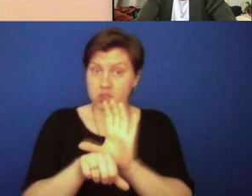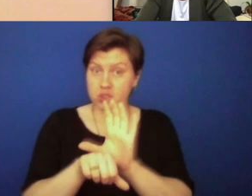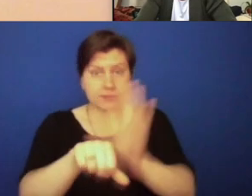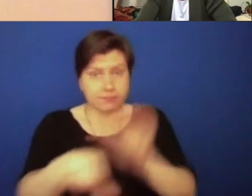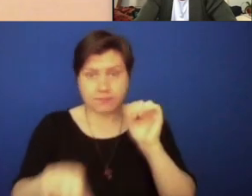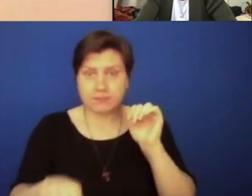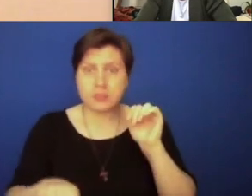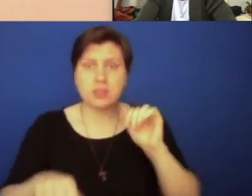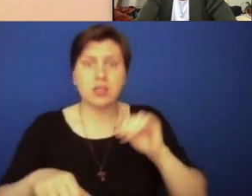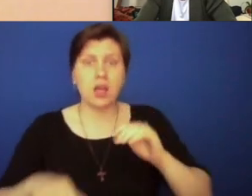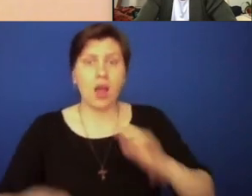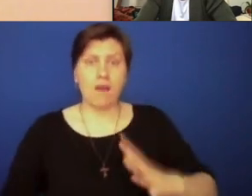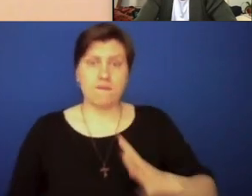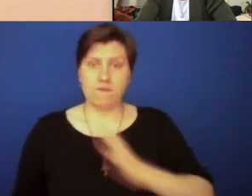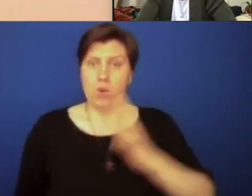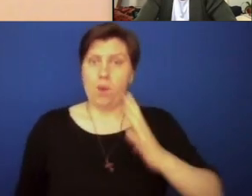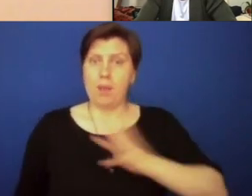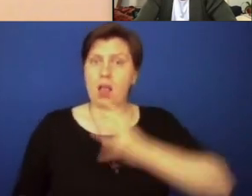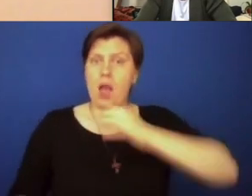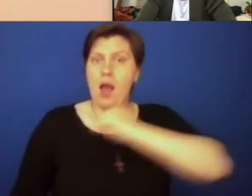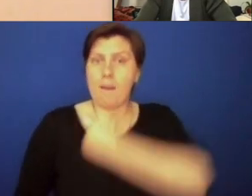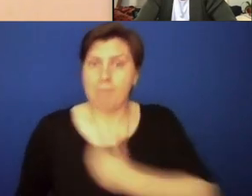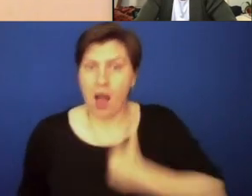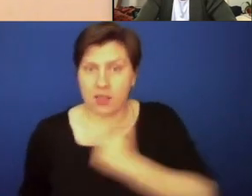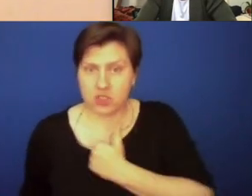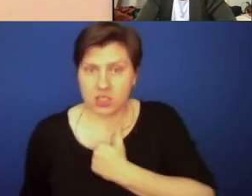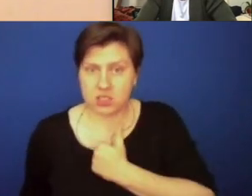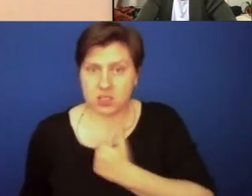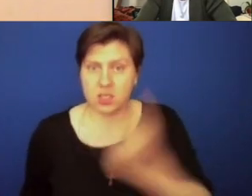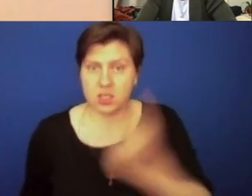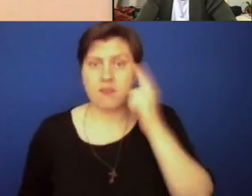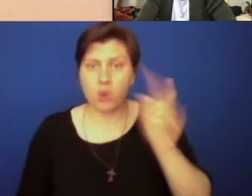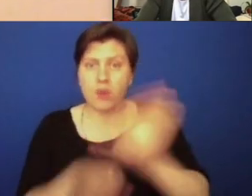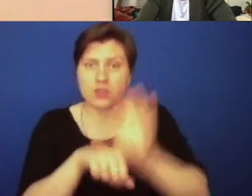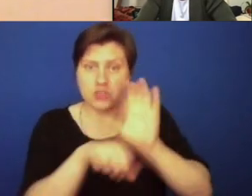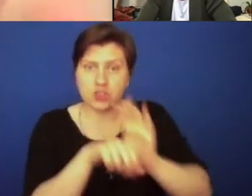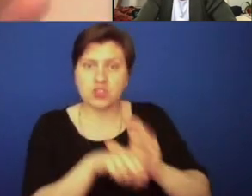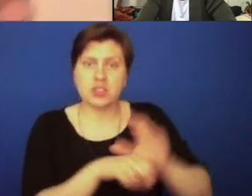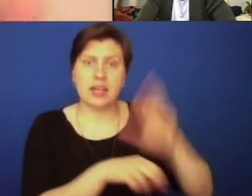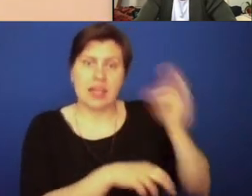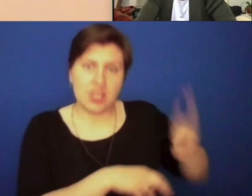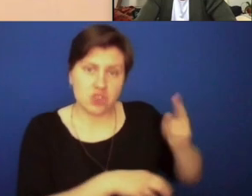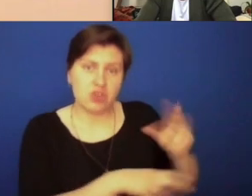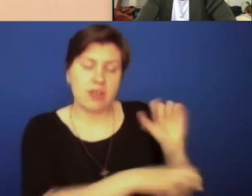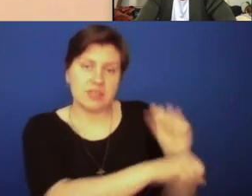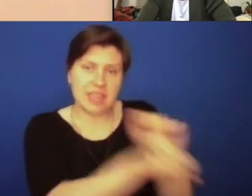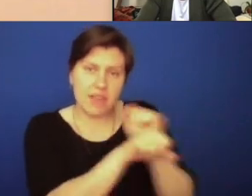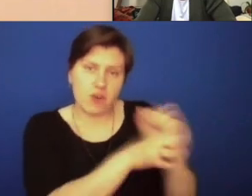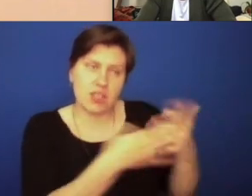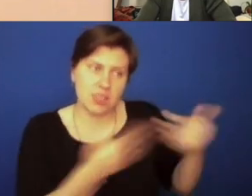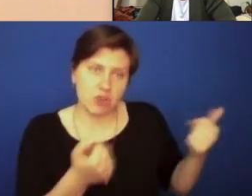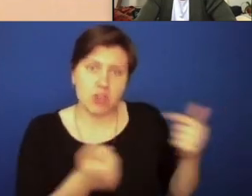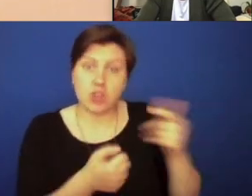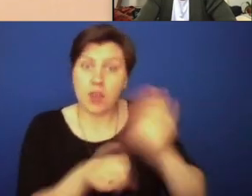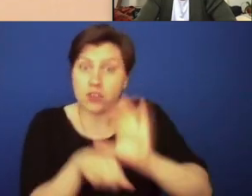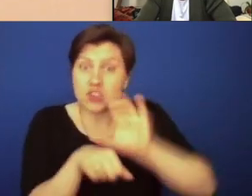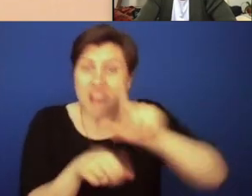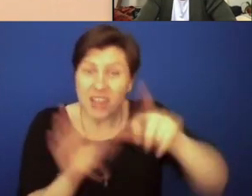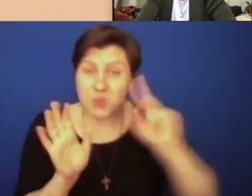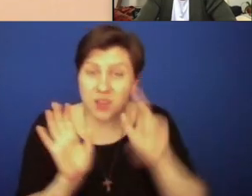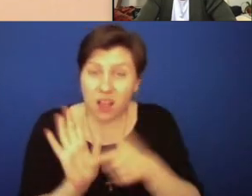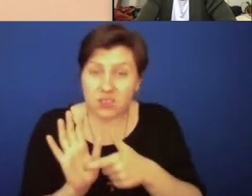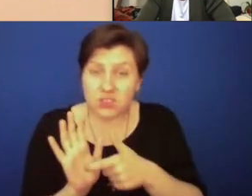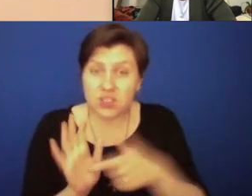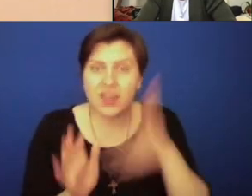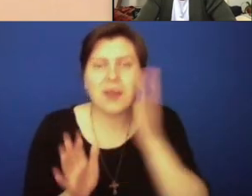call upon our church to make formal apologies for its histories of slavery and segregation. It has to acknowledge it. What would it mean